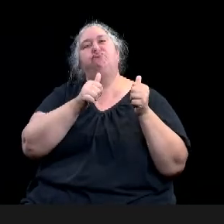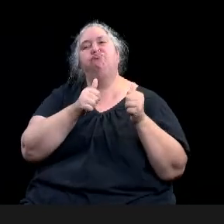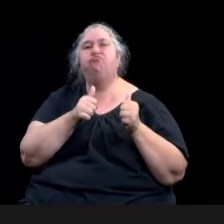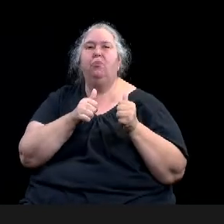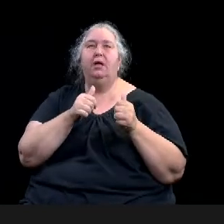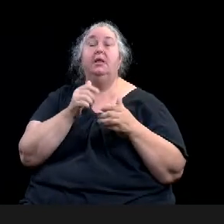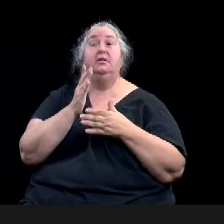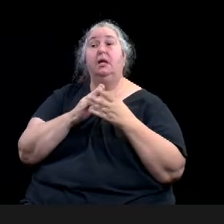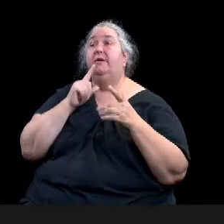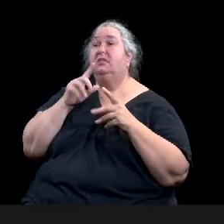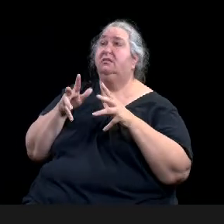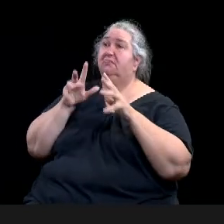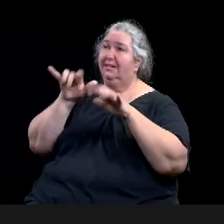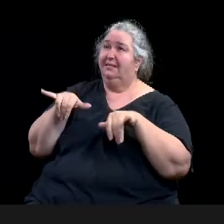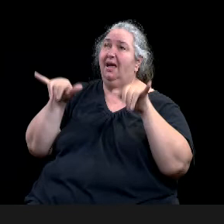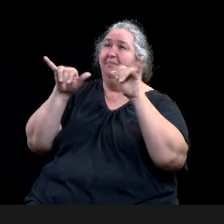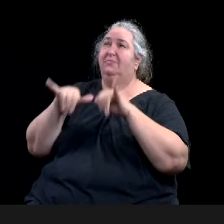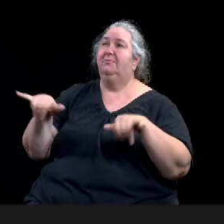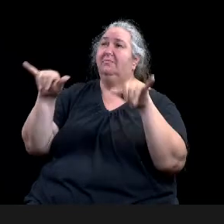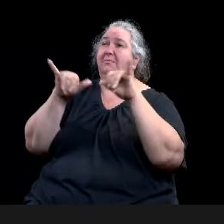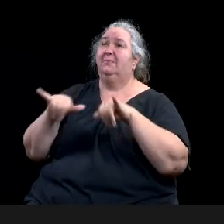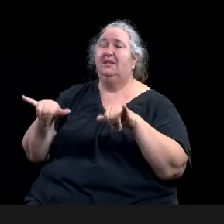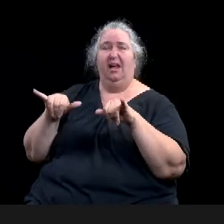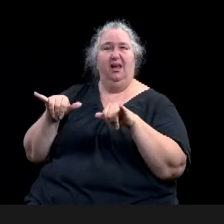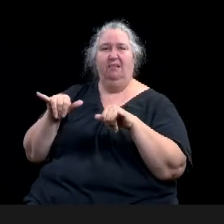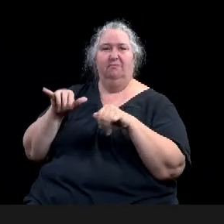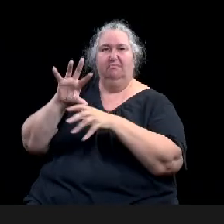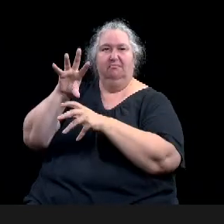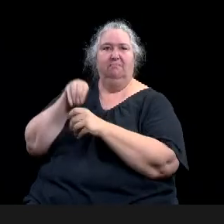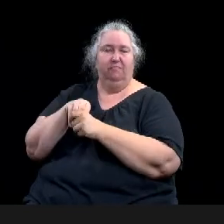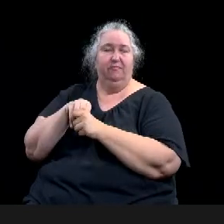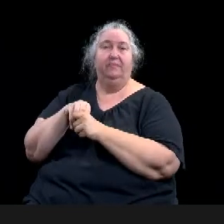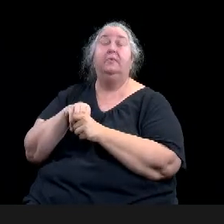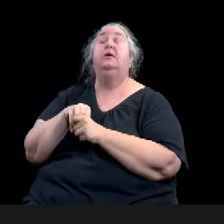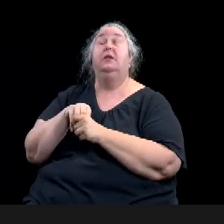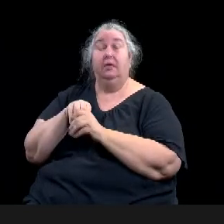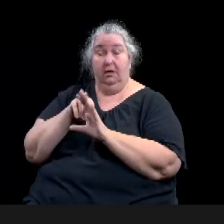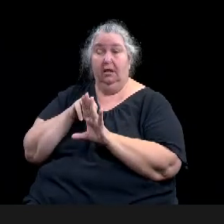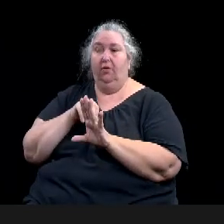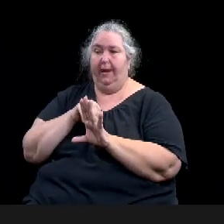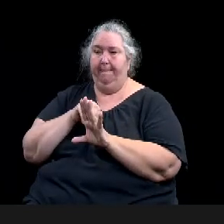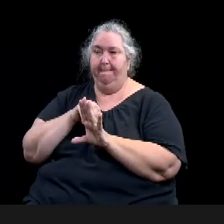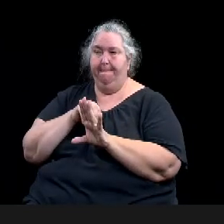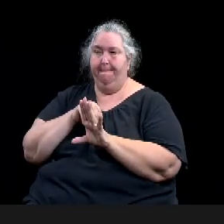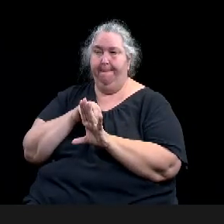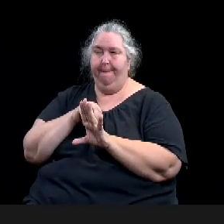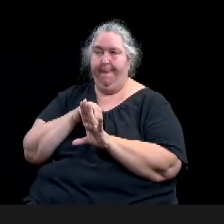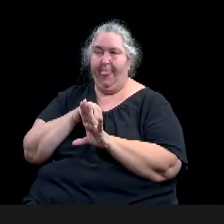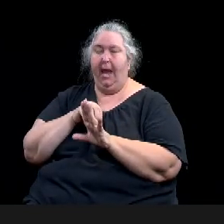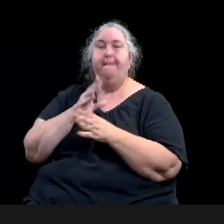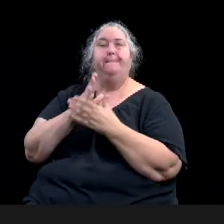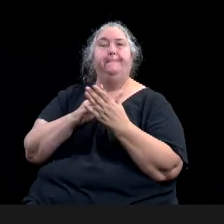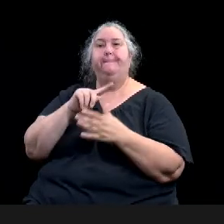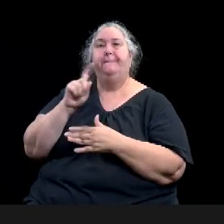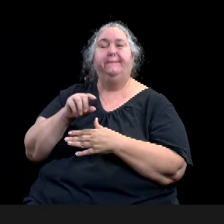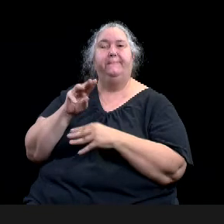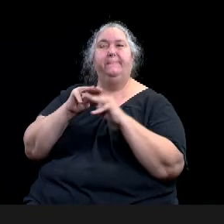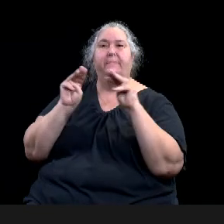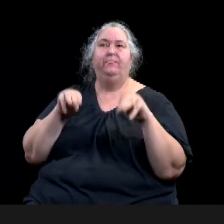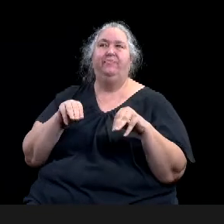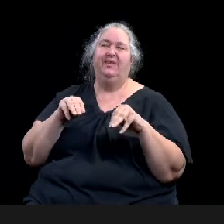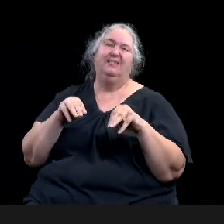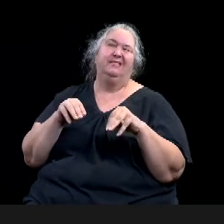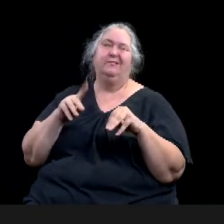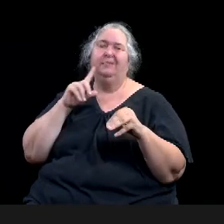with probably less popular, uh, brands or less popular material, uh, average